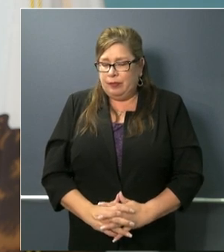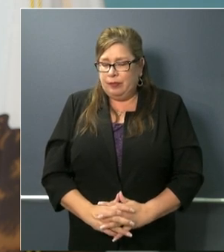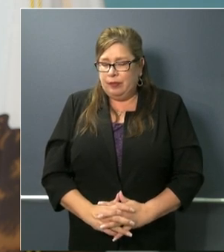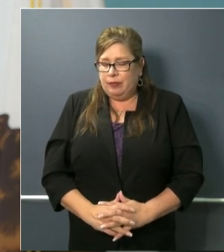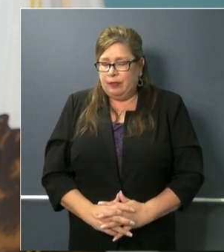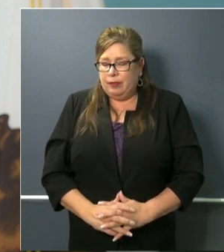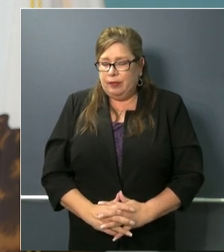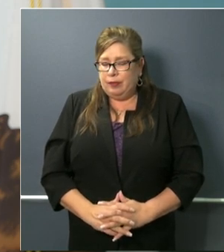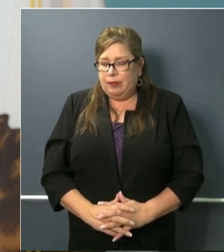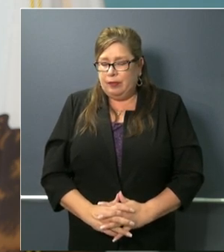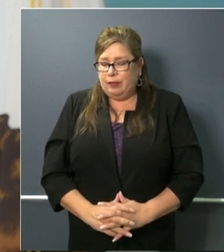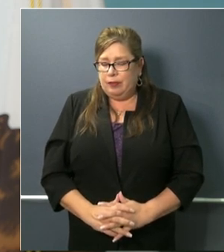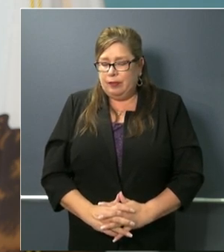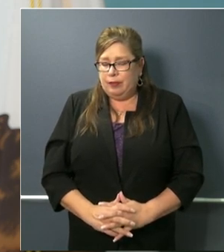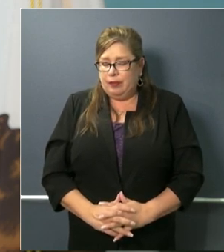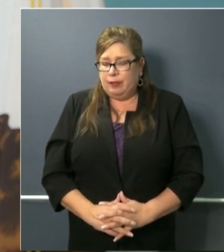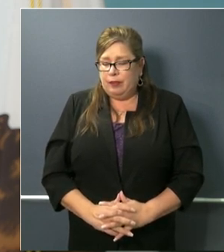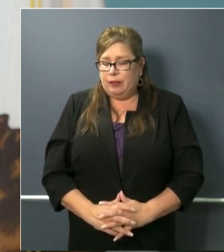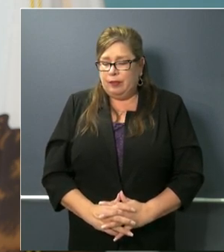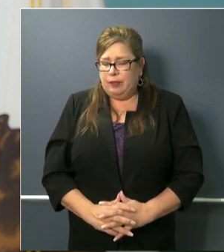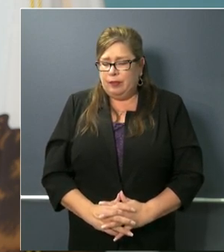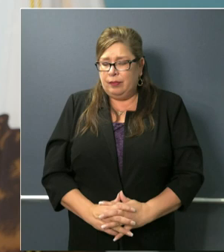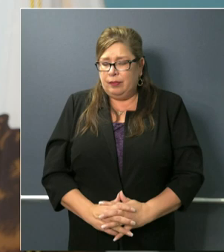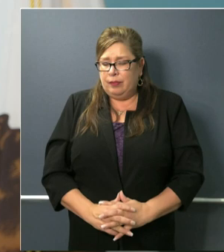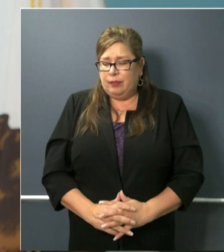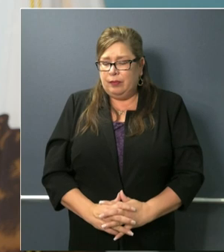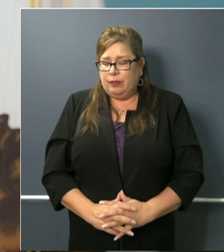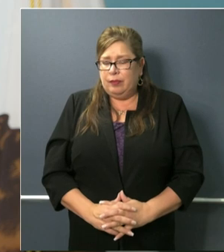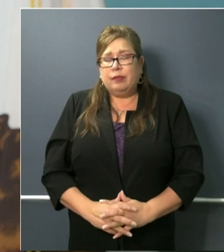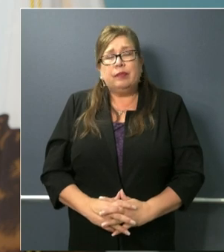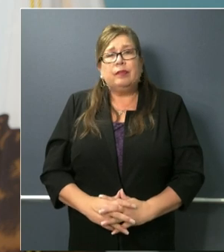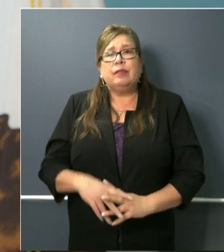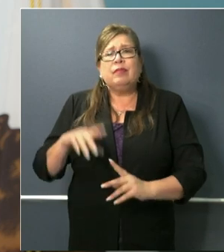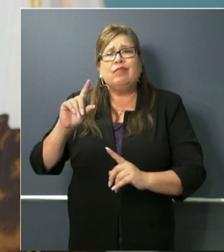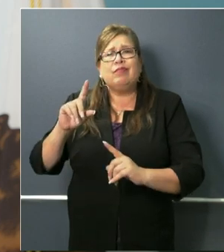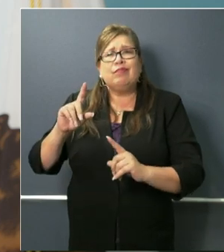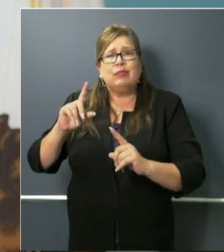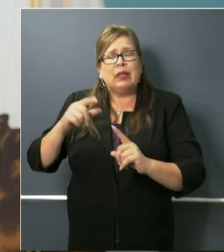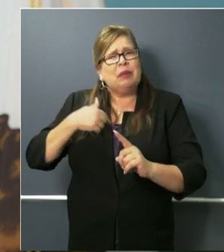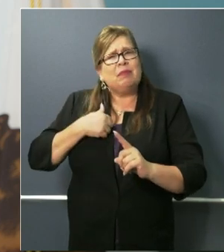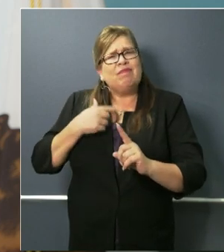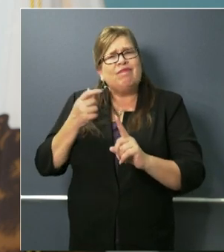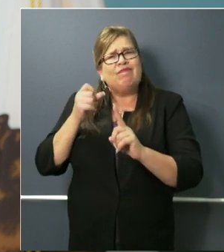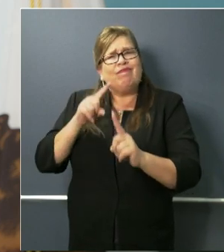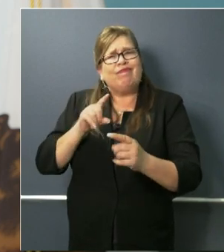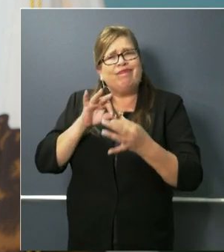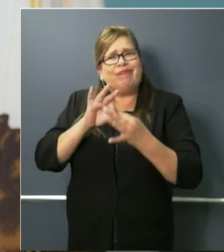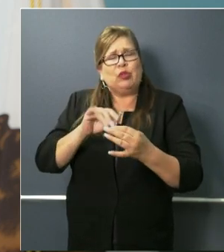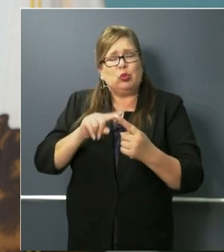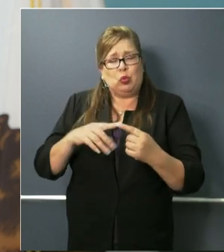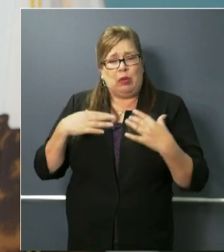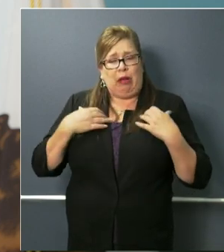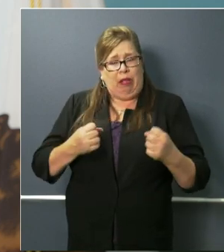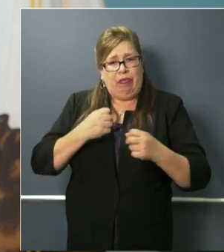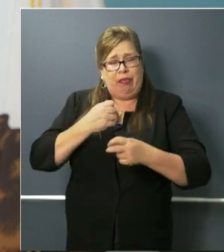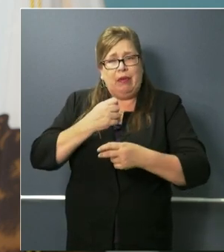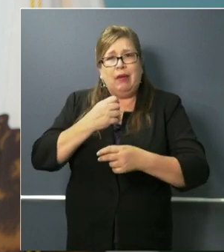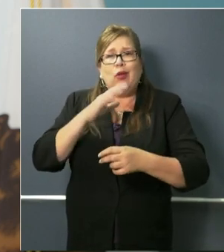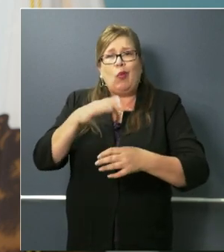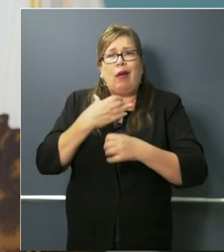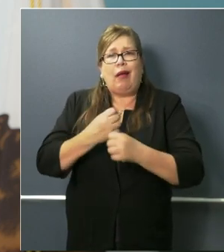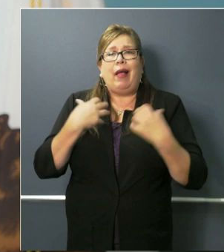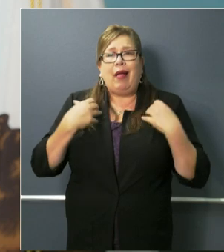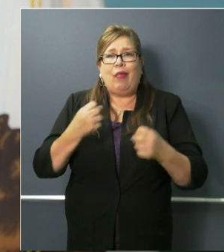with um the really robust health care agenda that you outlined earlier this year so i just wanted to ask you specifically on